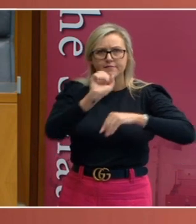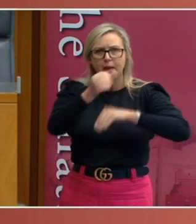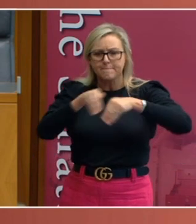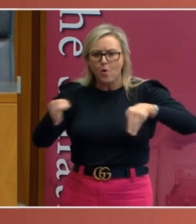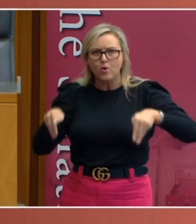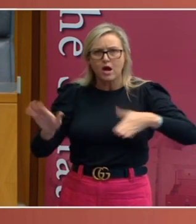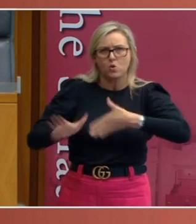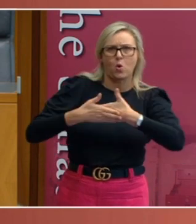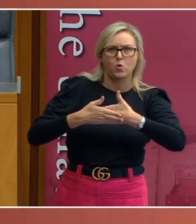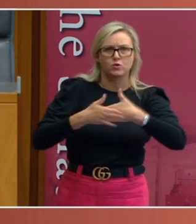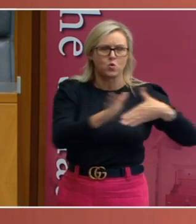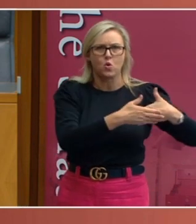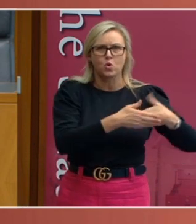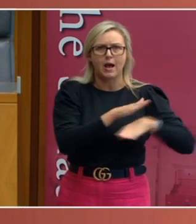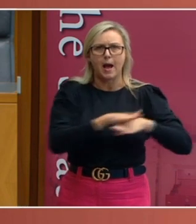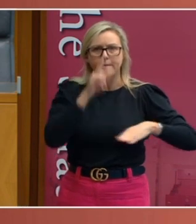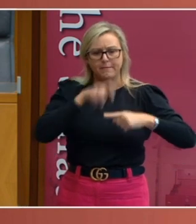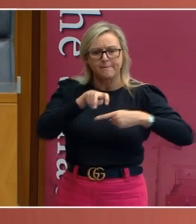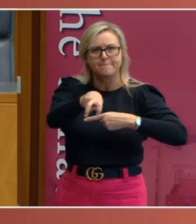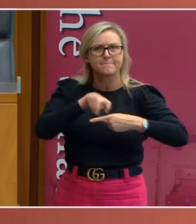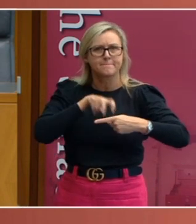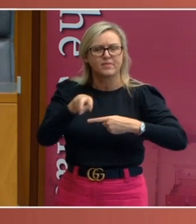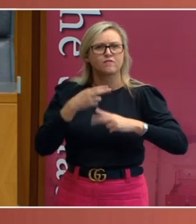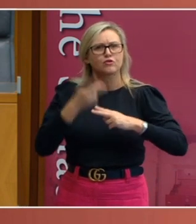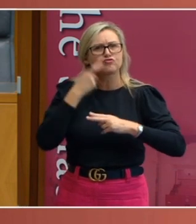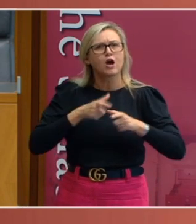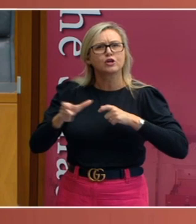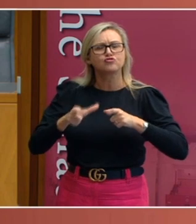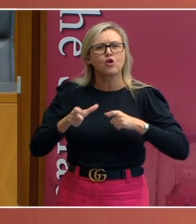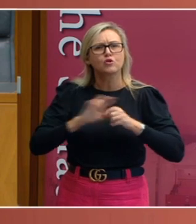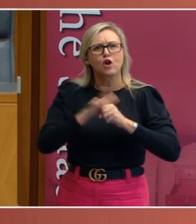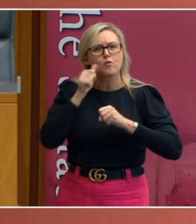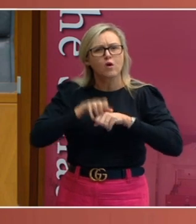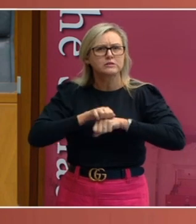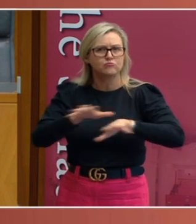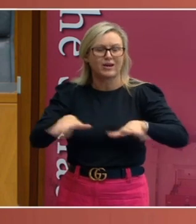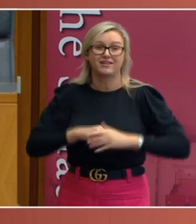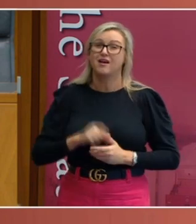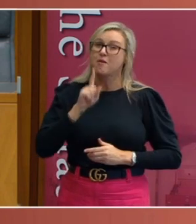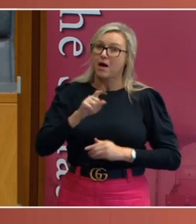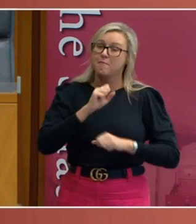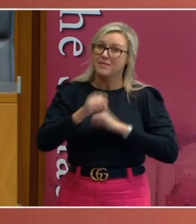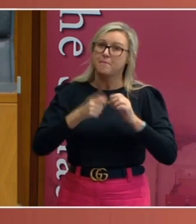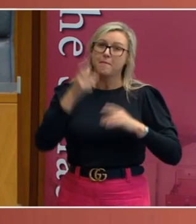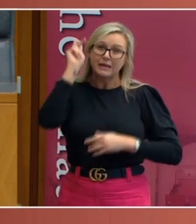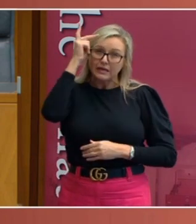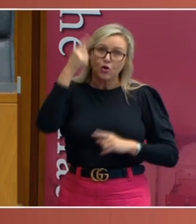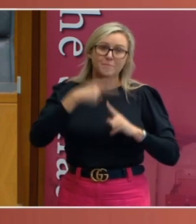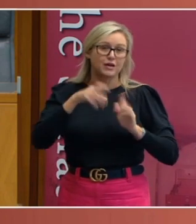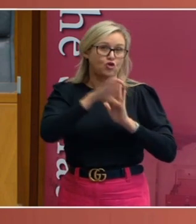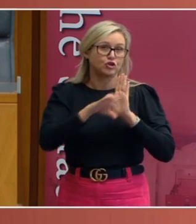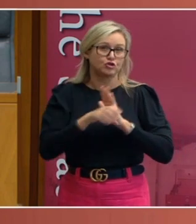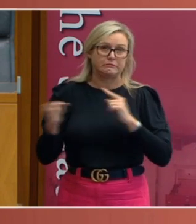the disease from spreading to their state. Now, this led to a political and a constitutional dispute. Section